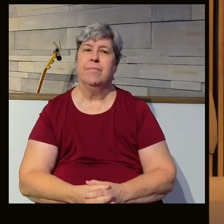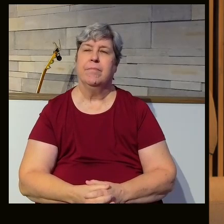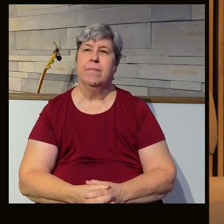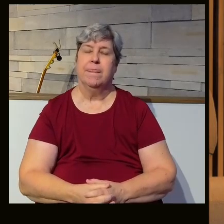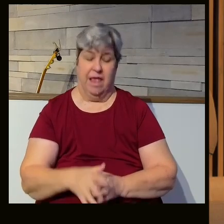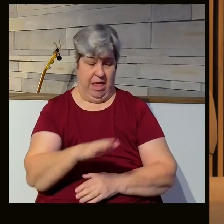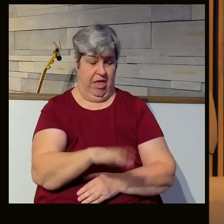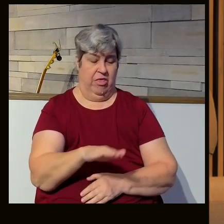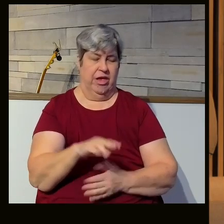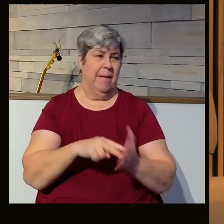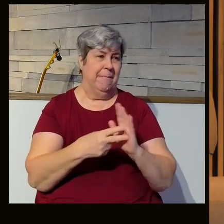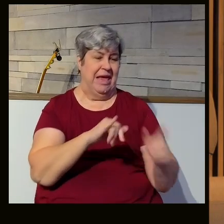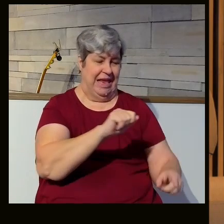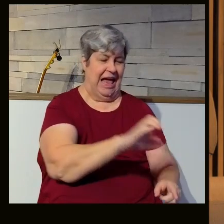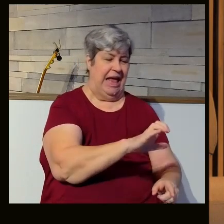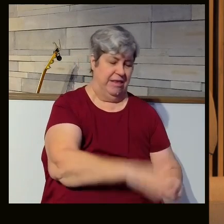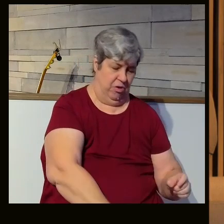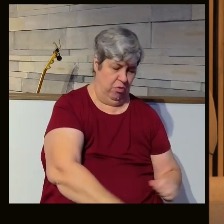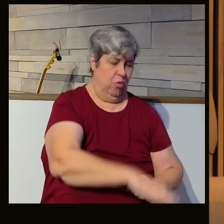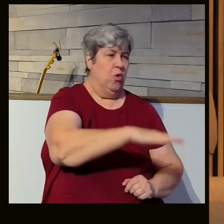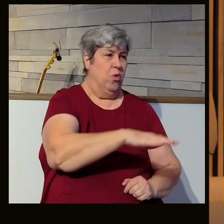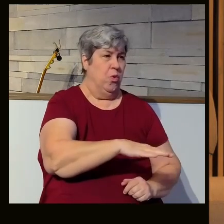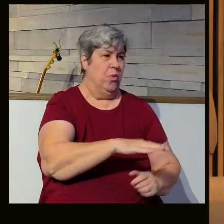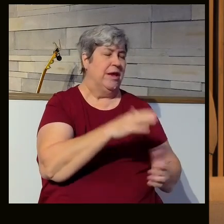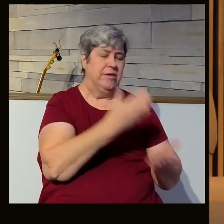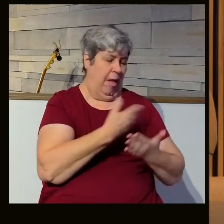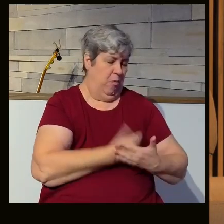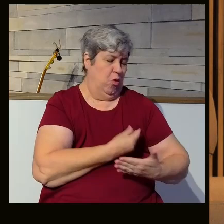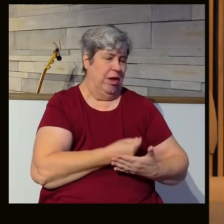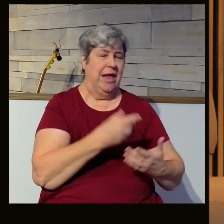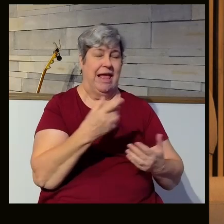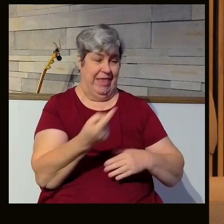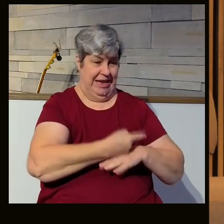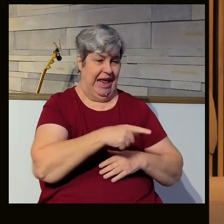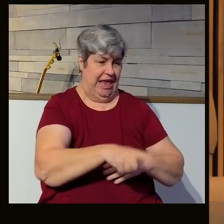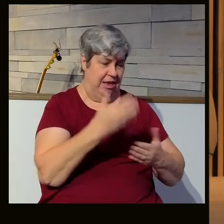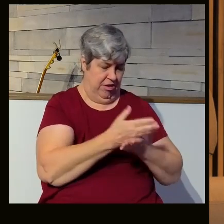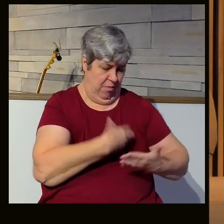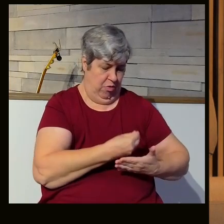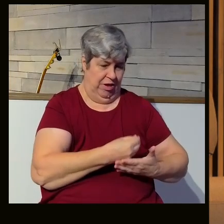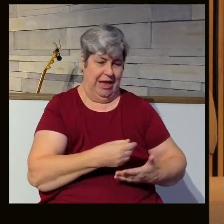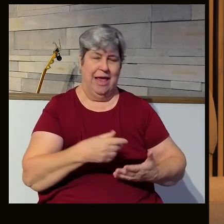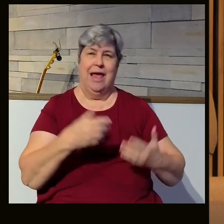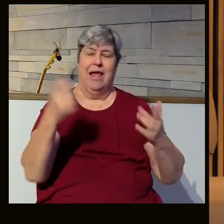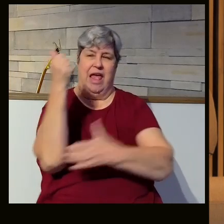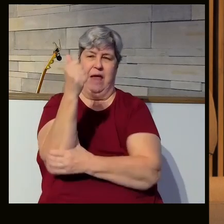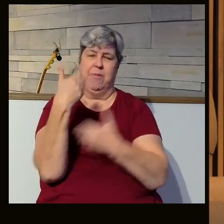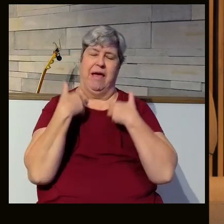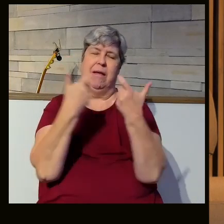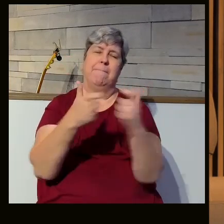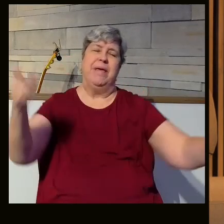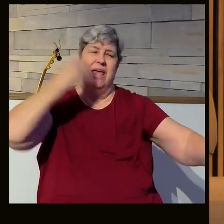The child, meaning Isaac, the child grew and was weaned. And on the day Isaac was weaned, Abraham held a great